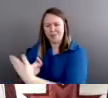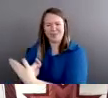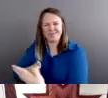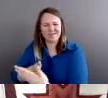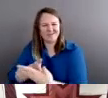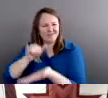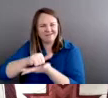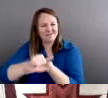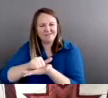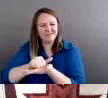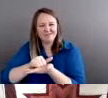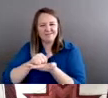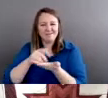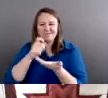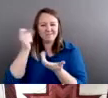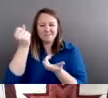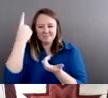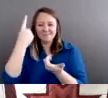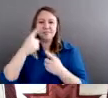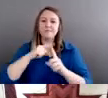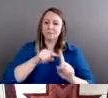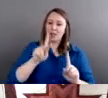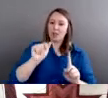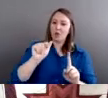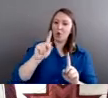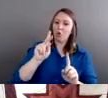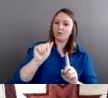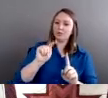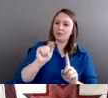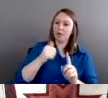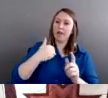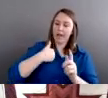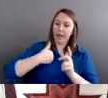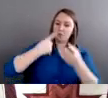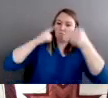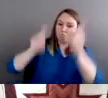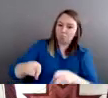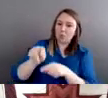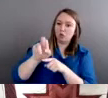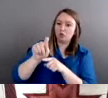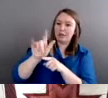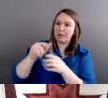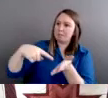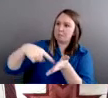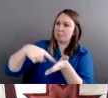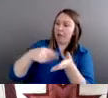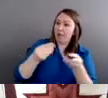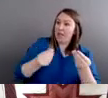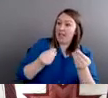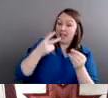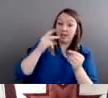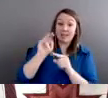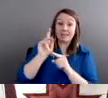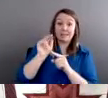treaties that bounded the reservation and said, this is the Indian land. So Crow Dog argued